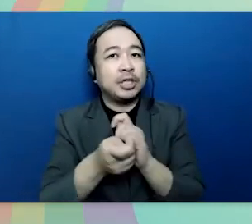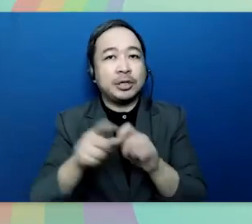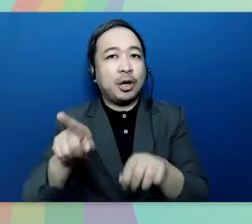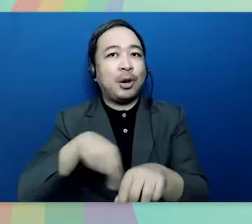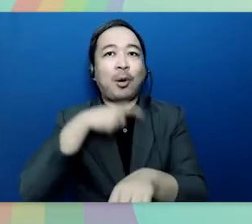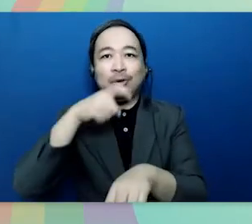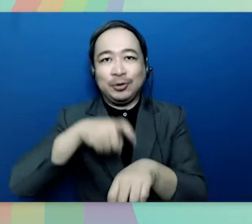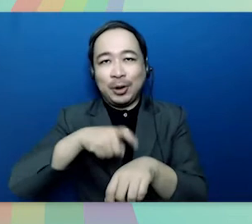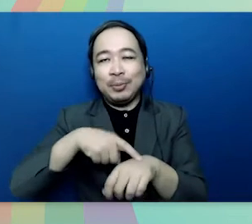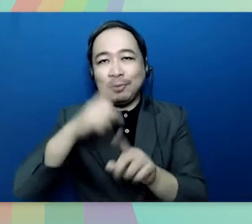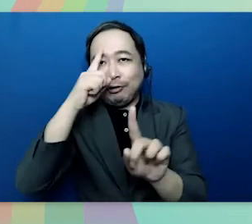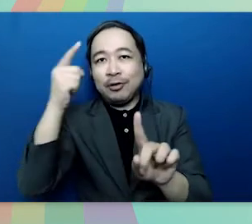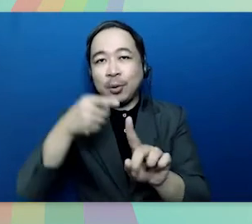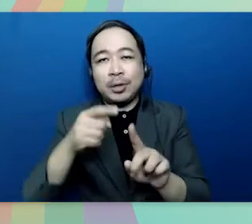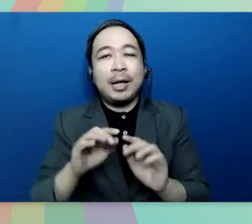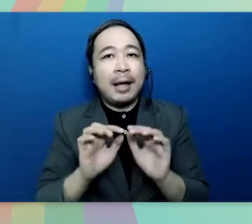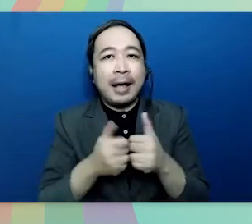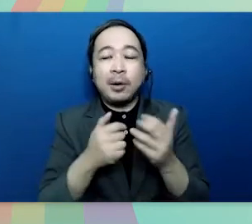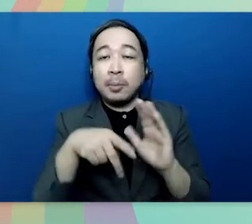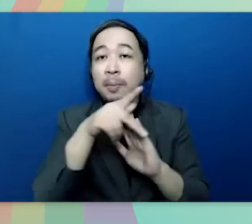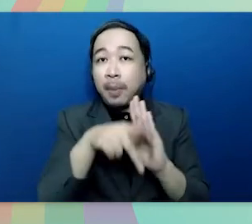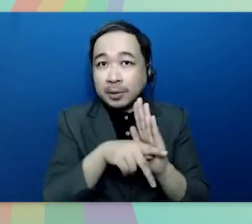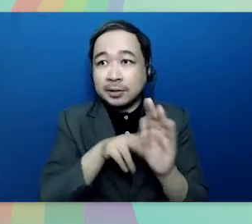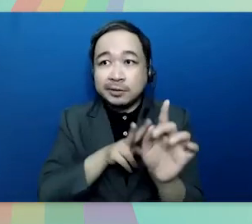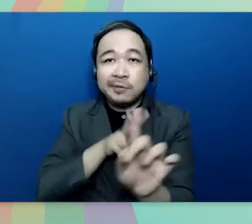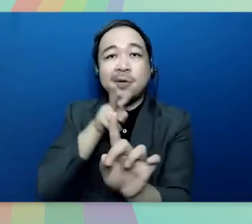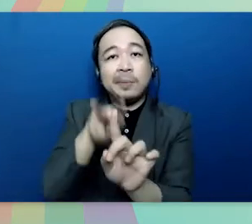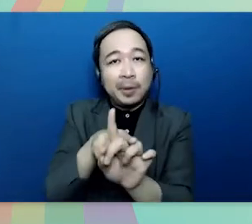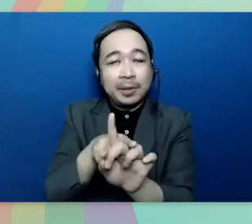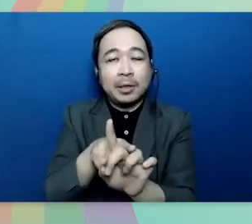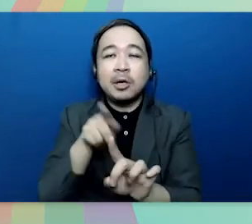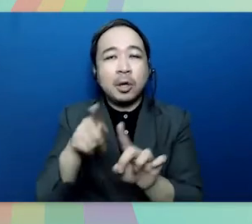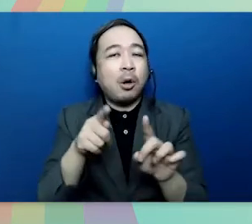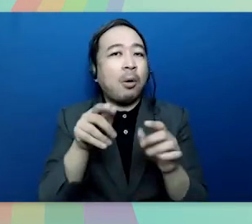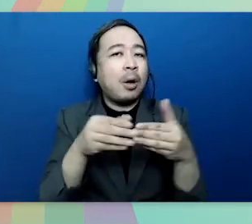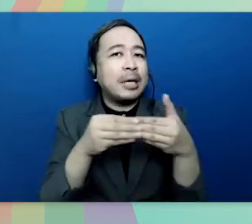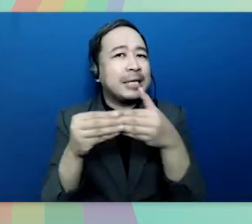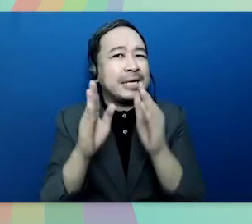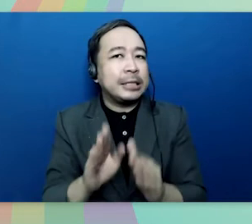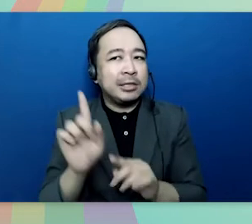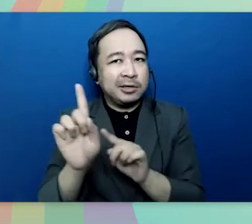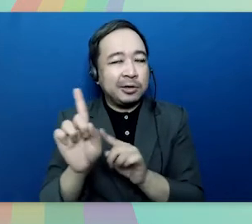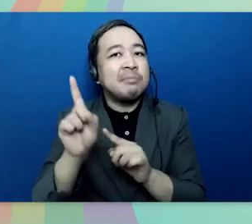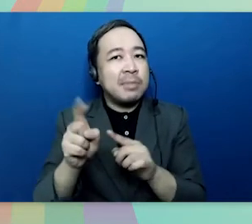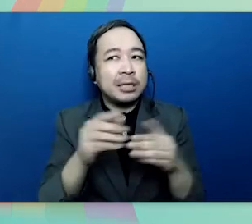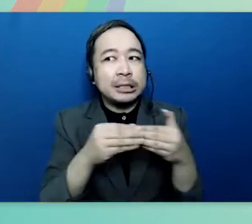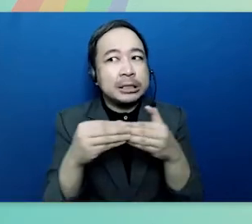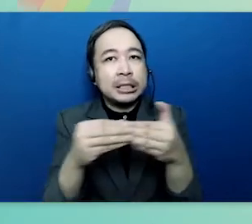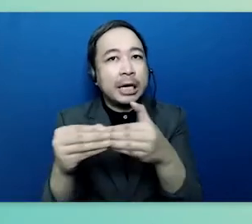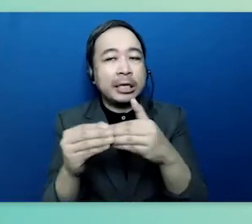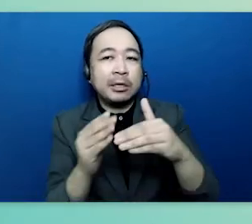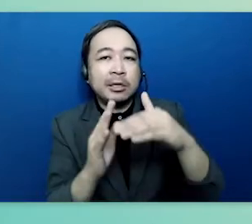to effectively implement policies a leader must also steer the direction of the